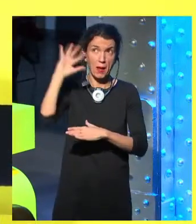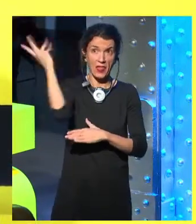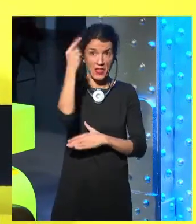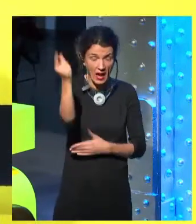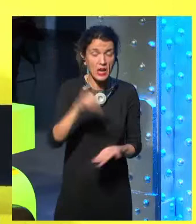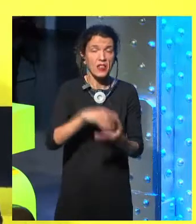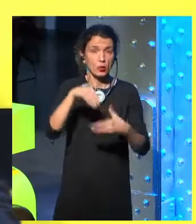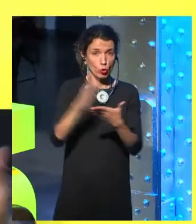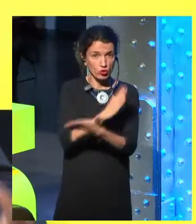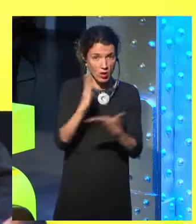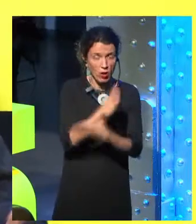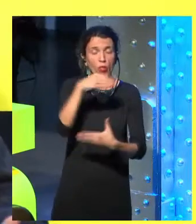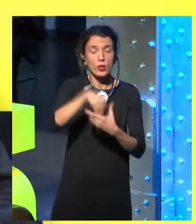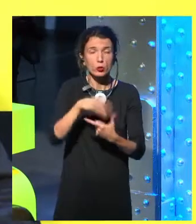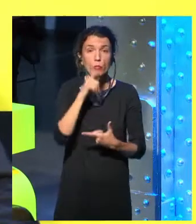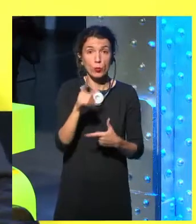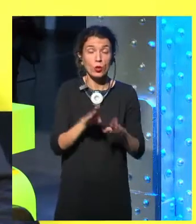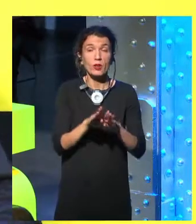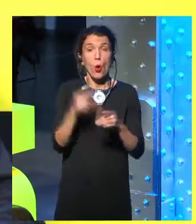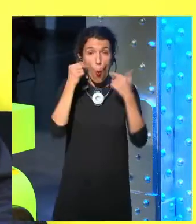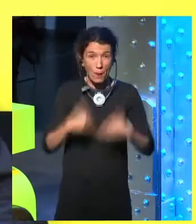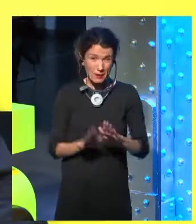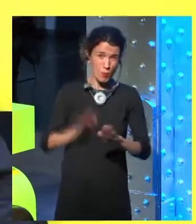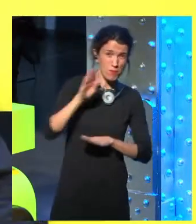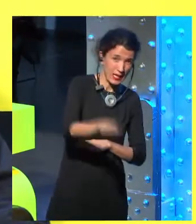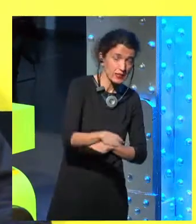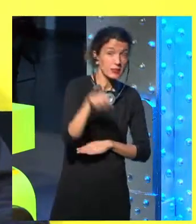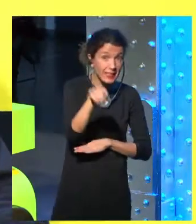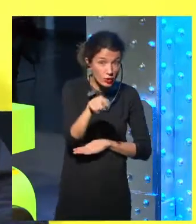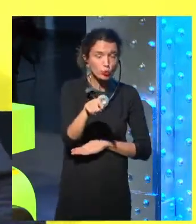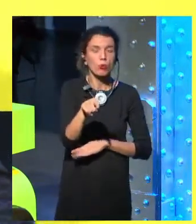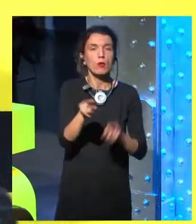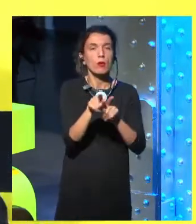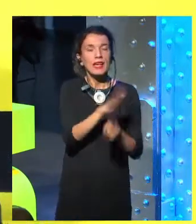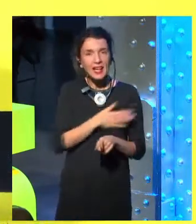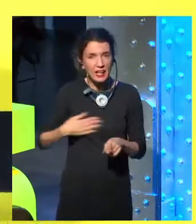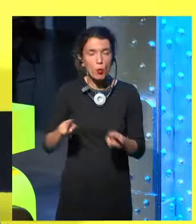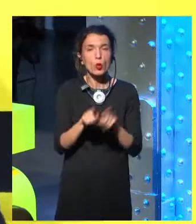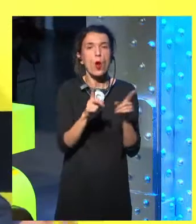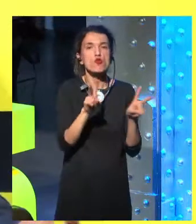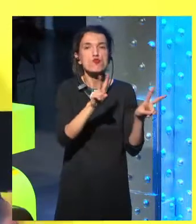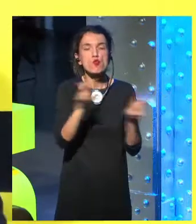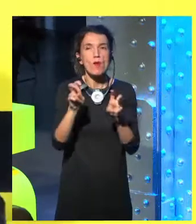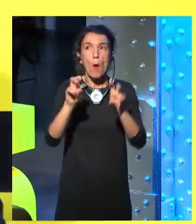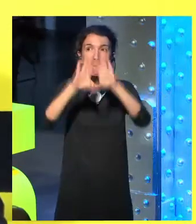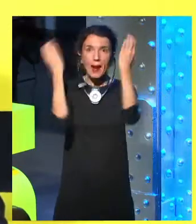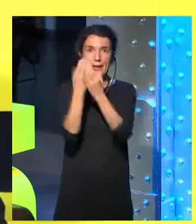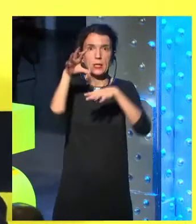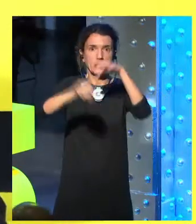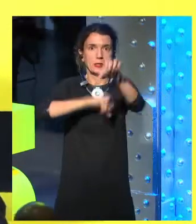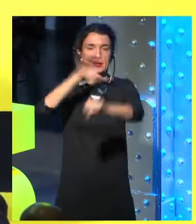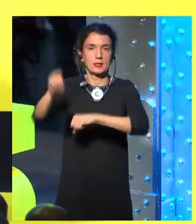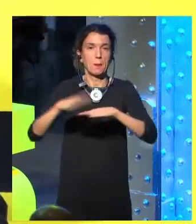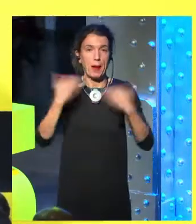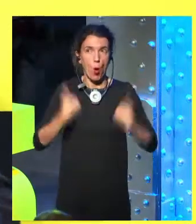as we tackle this issue. Because in transhumanism, also think about conquering new planets